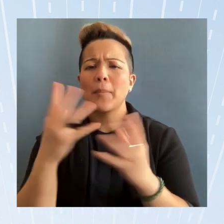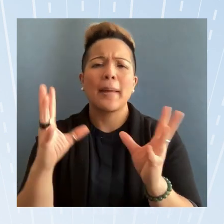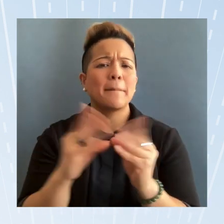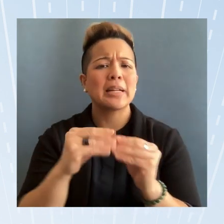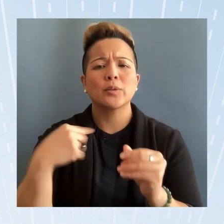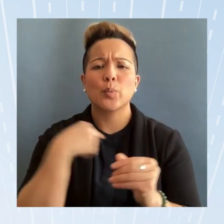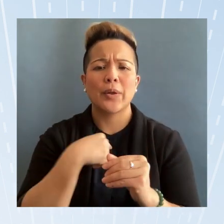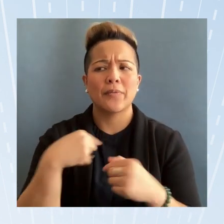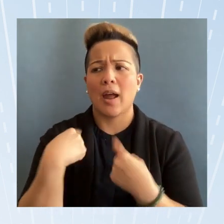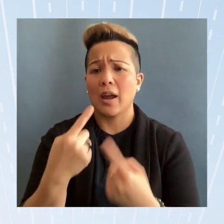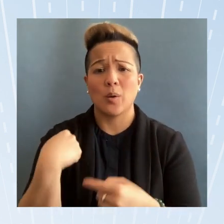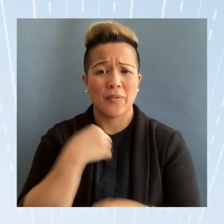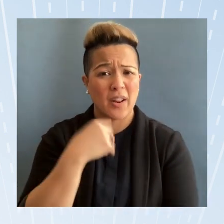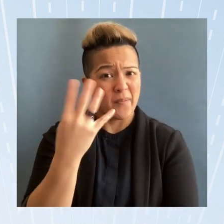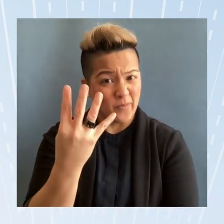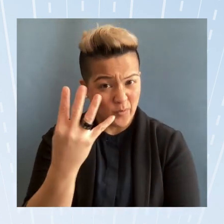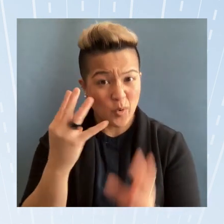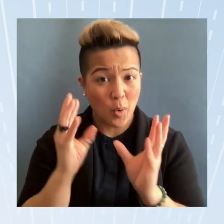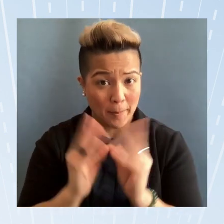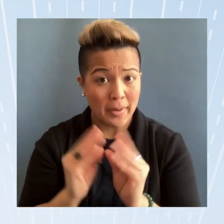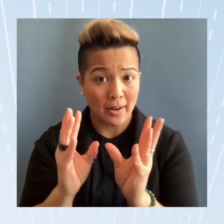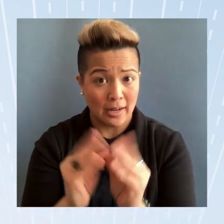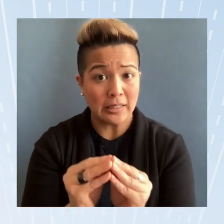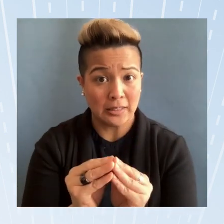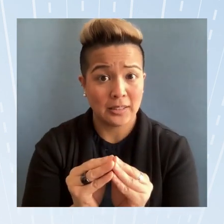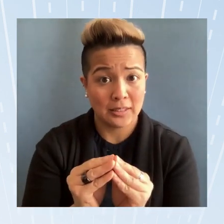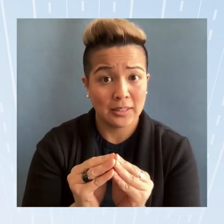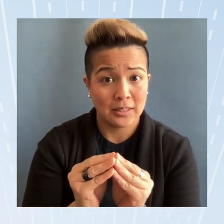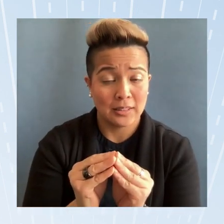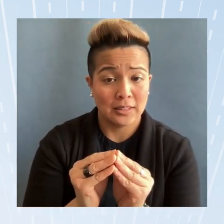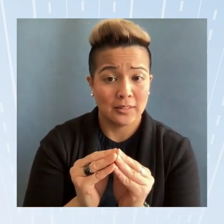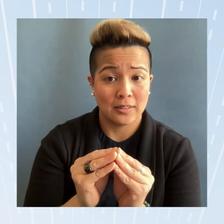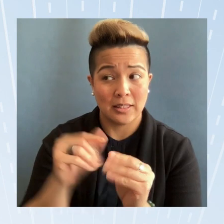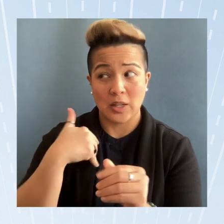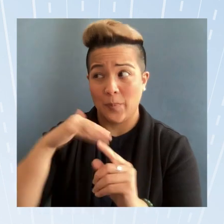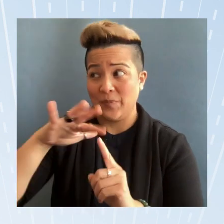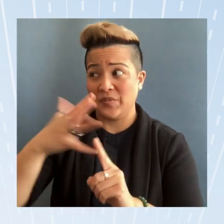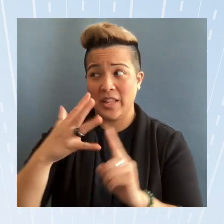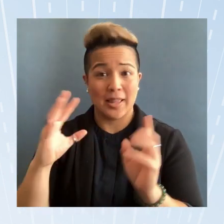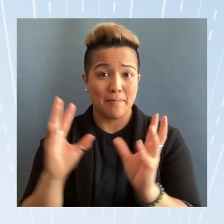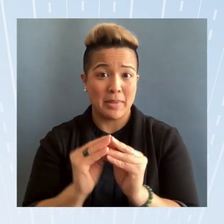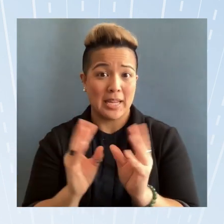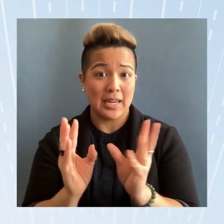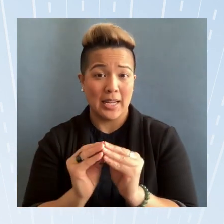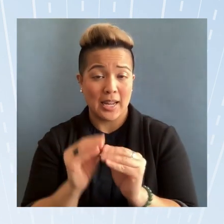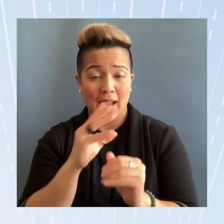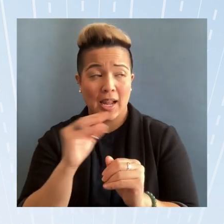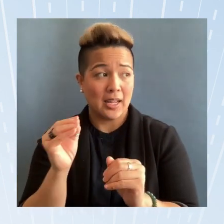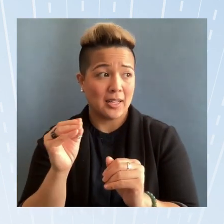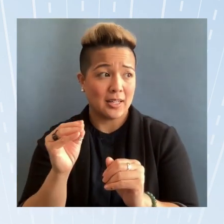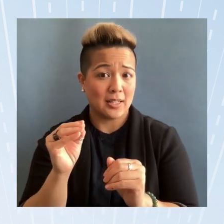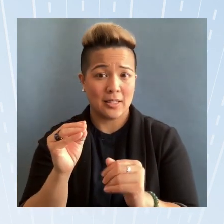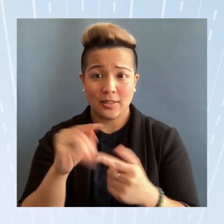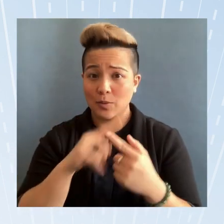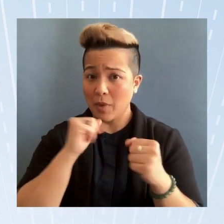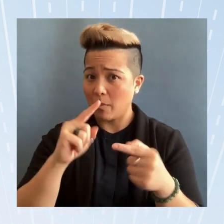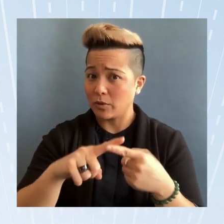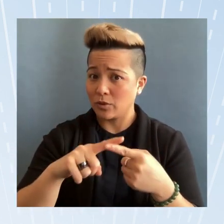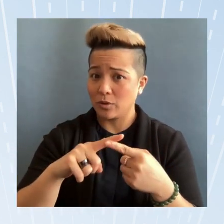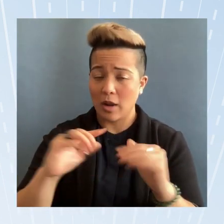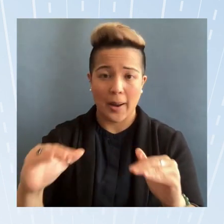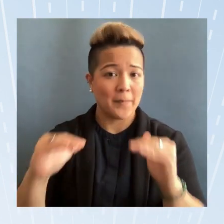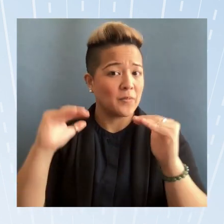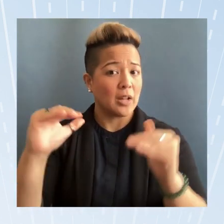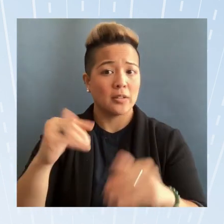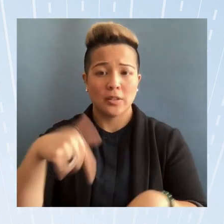had and we've had four meetings and I think this is our fifth meeting and to be able to advance these rolling